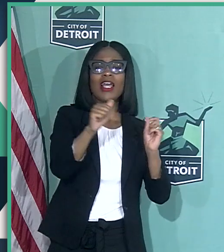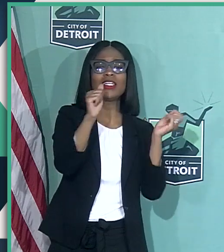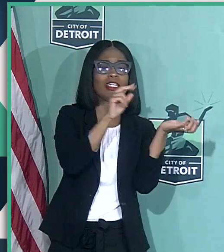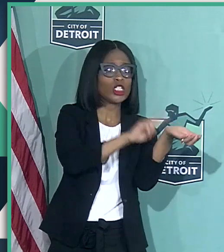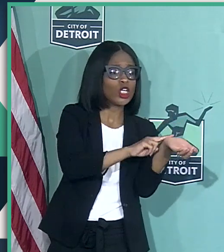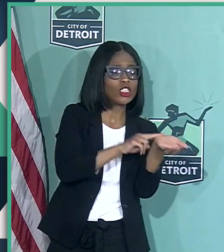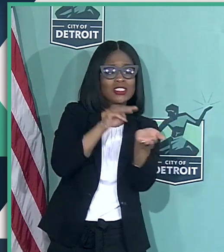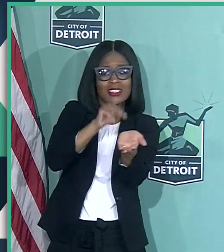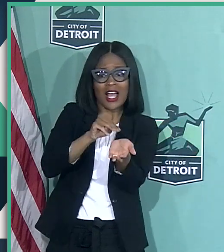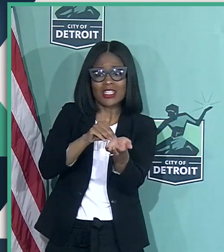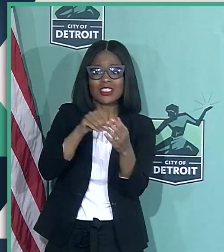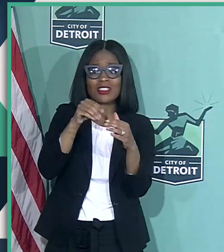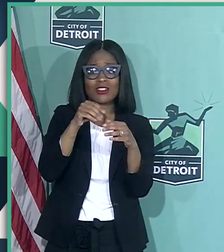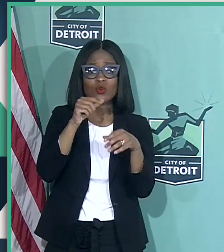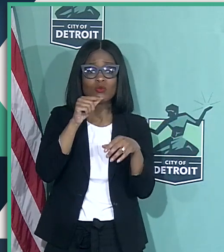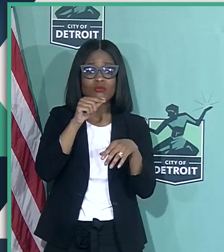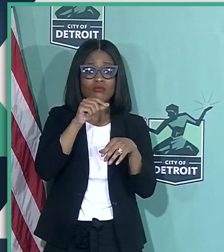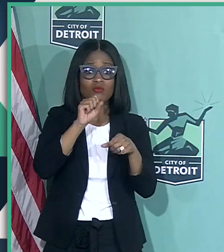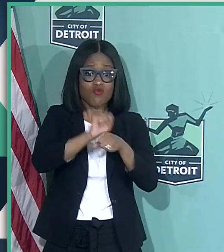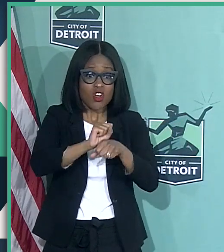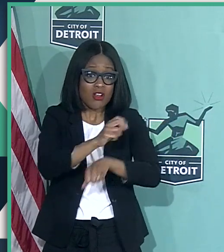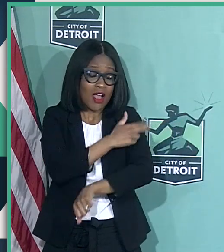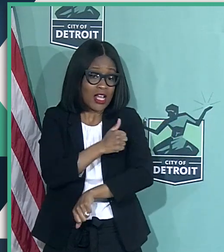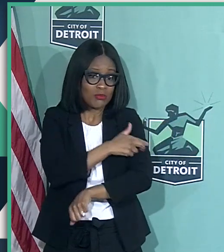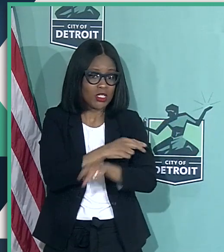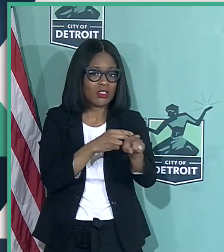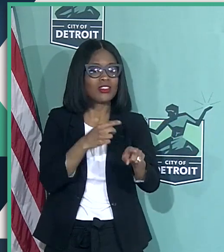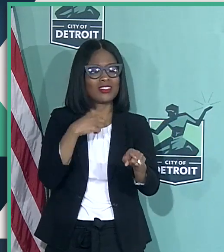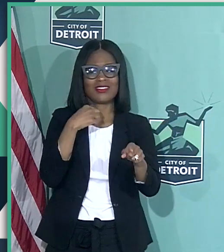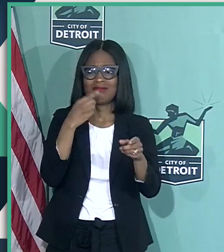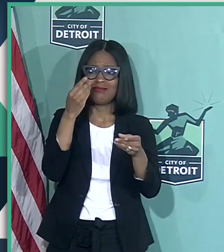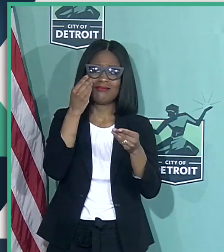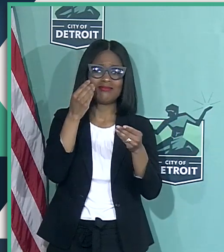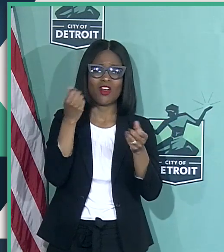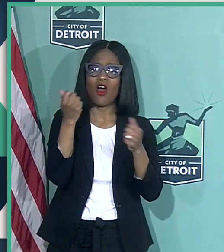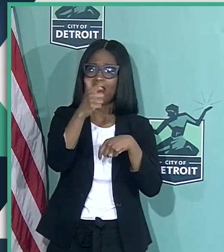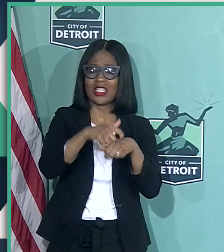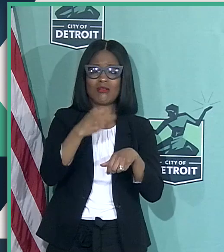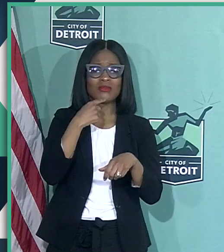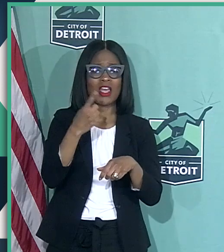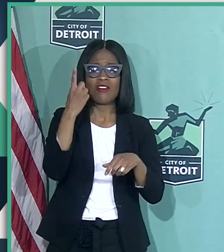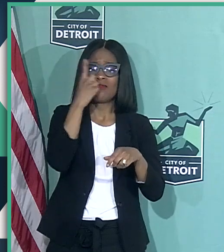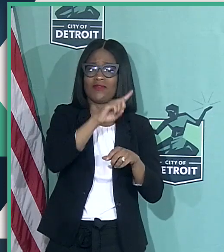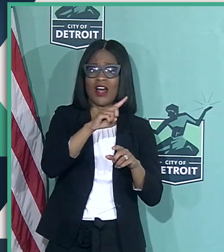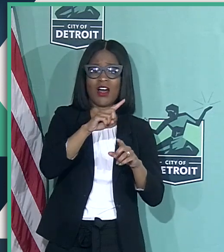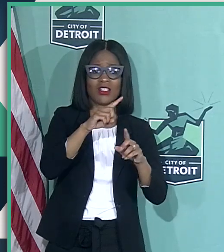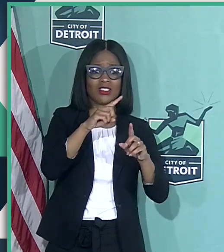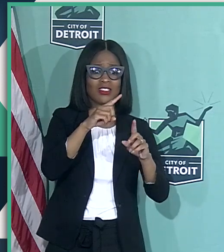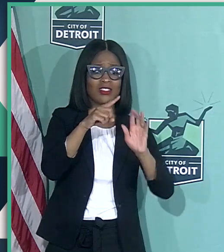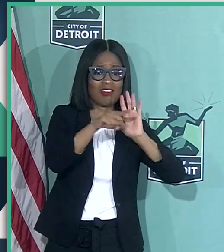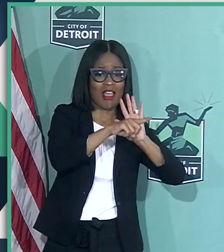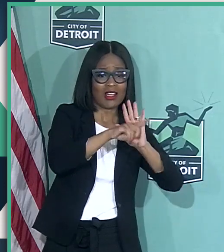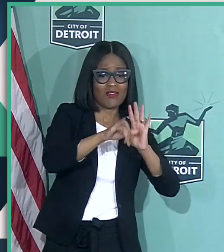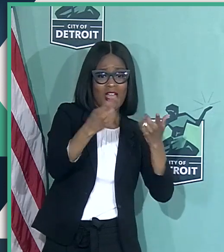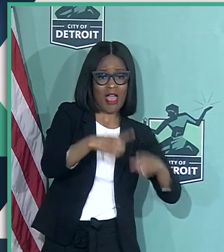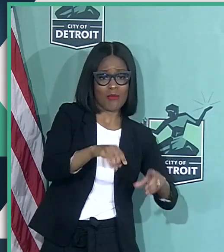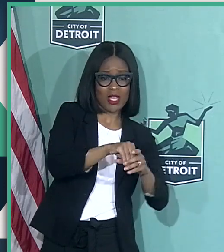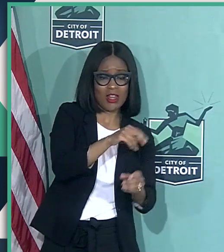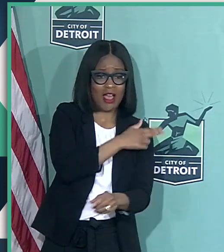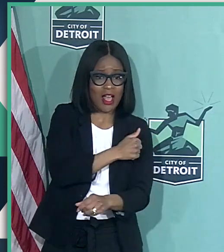they will tell you about the false negatives that occurred in the hospital labs. COVID-19